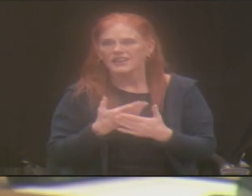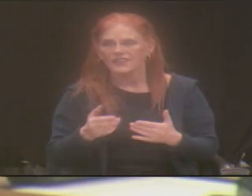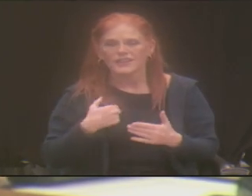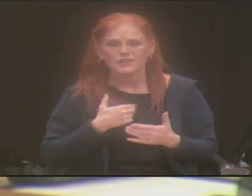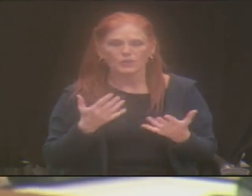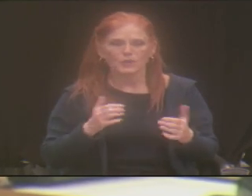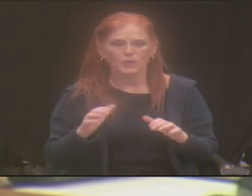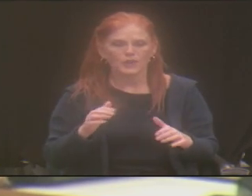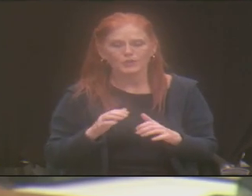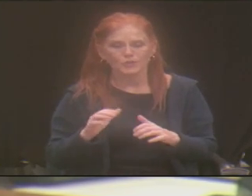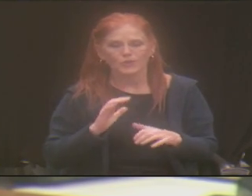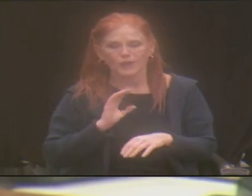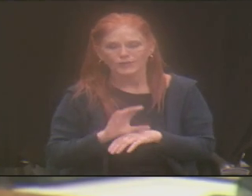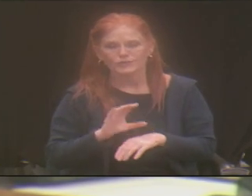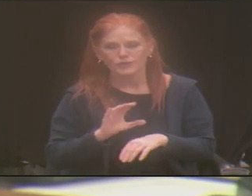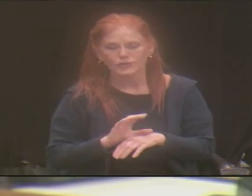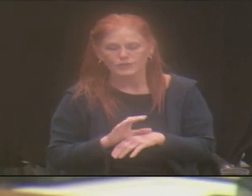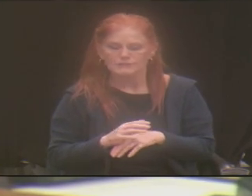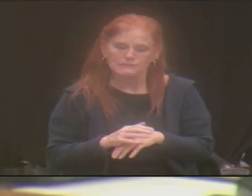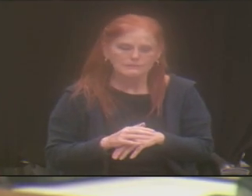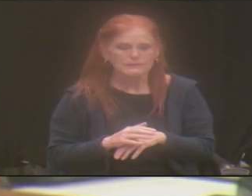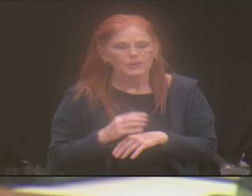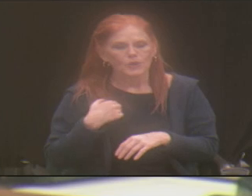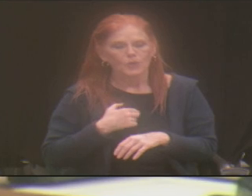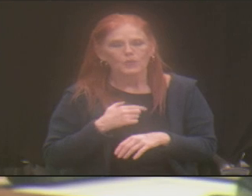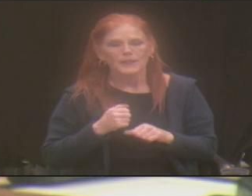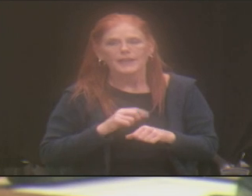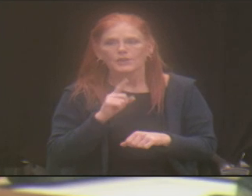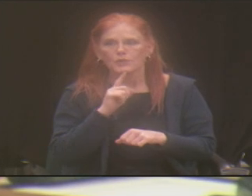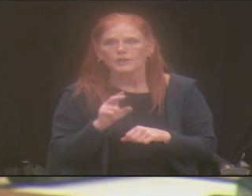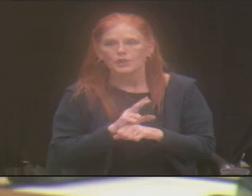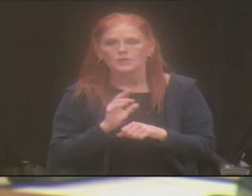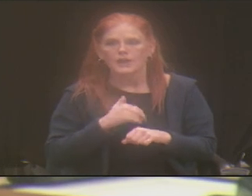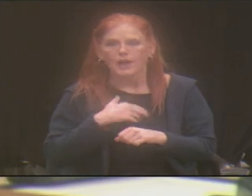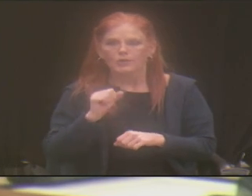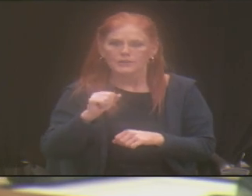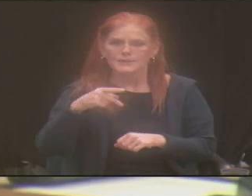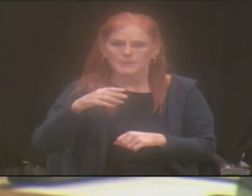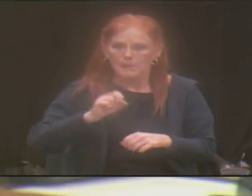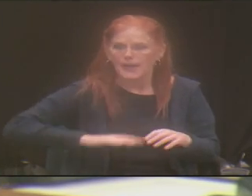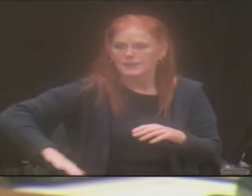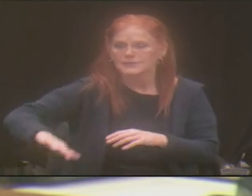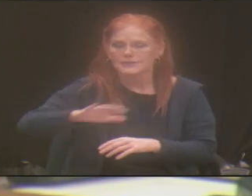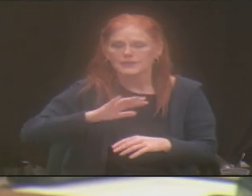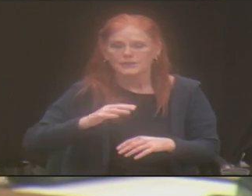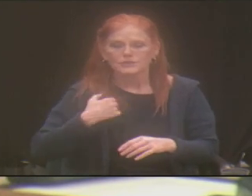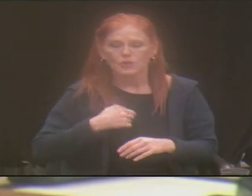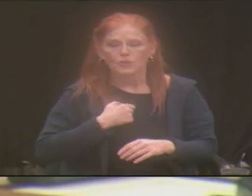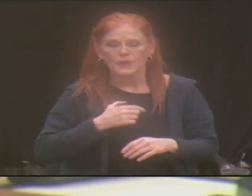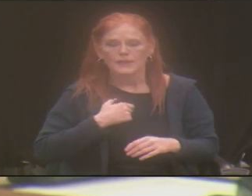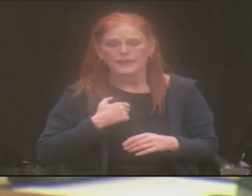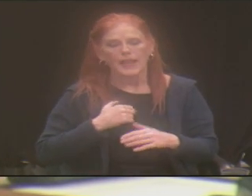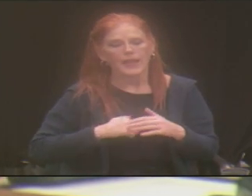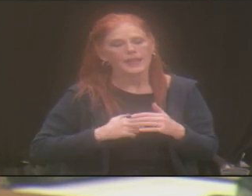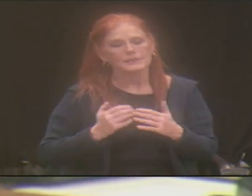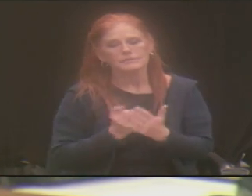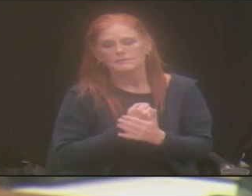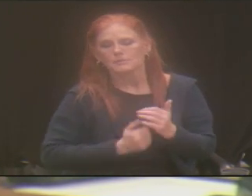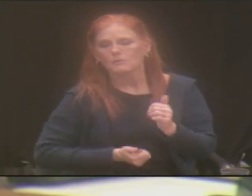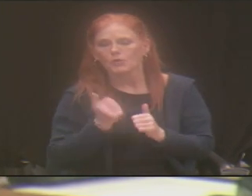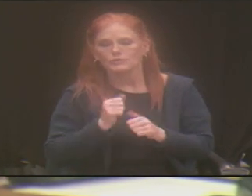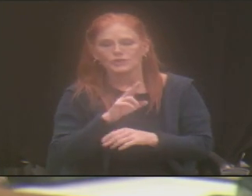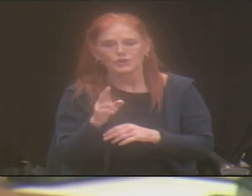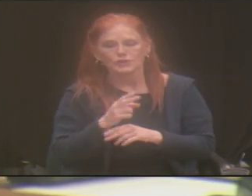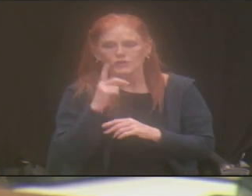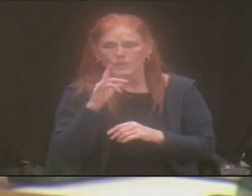want to do at Faith. How can we utilize our space to where we could maximize it, to